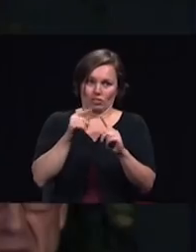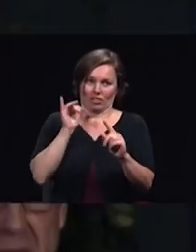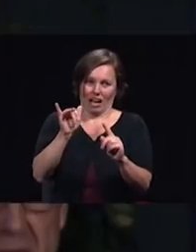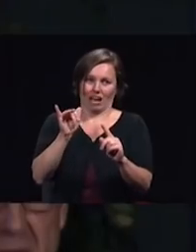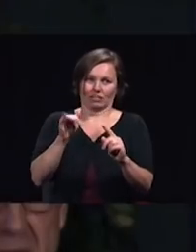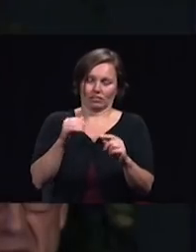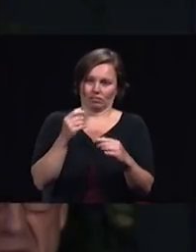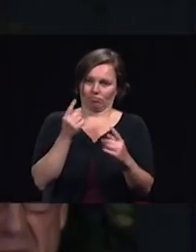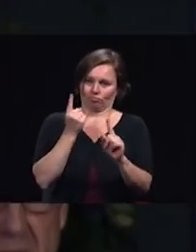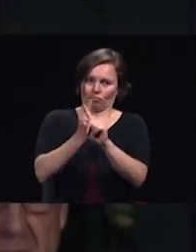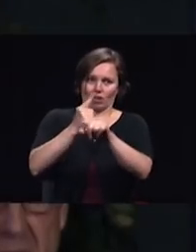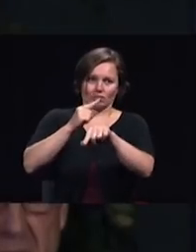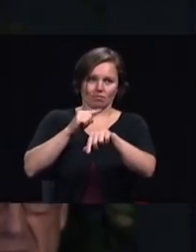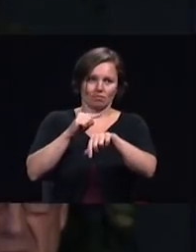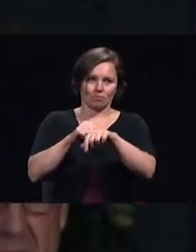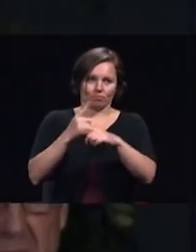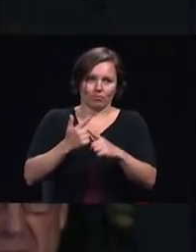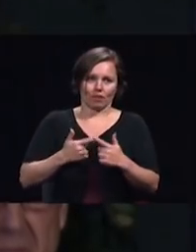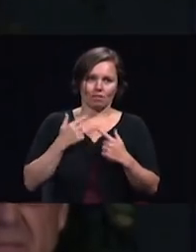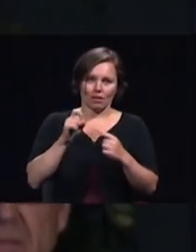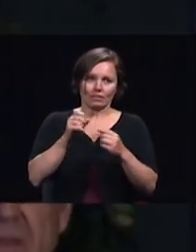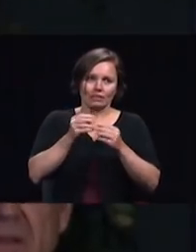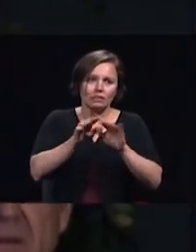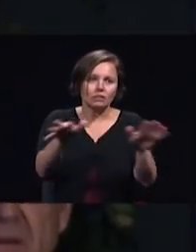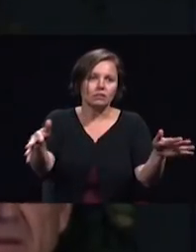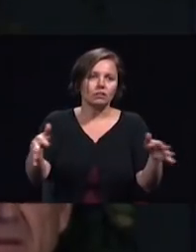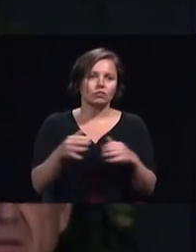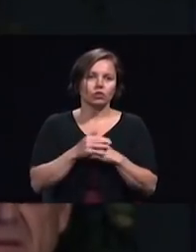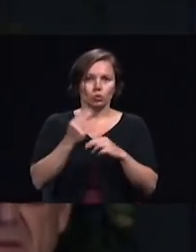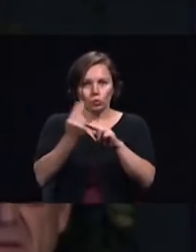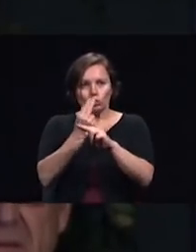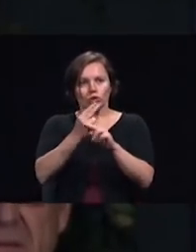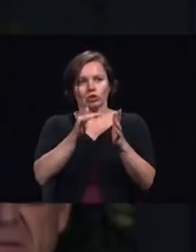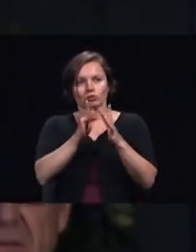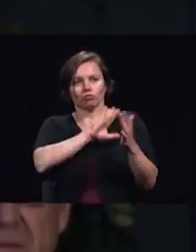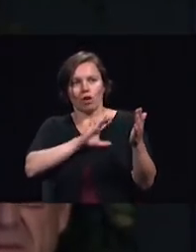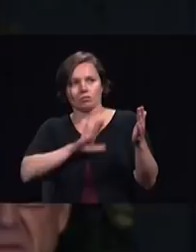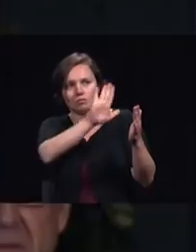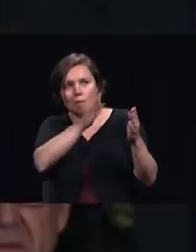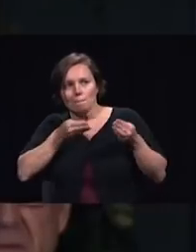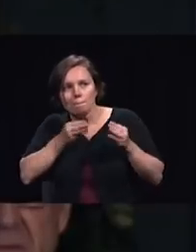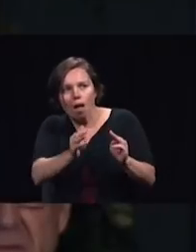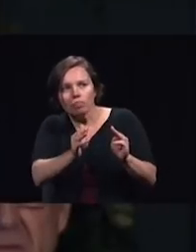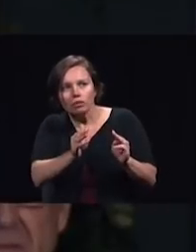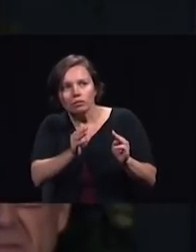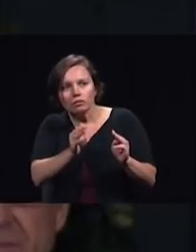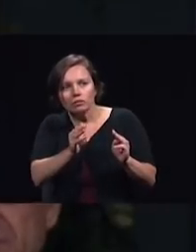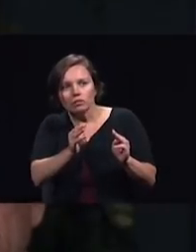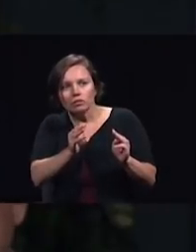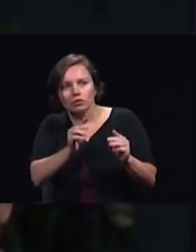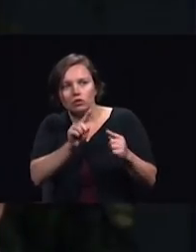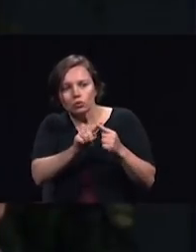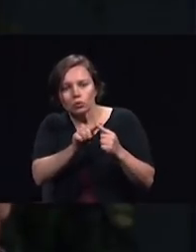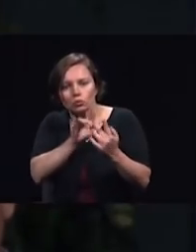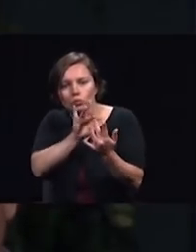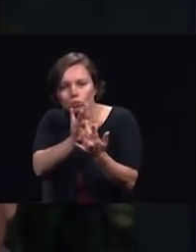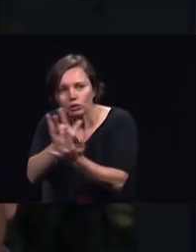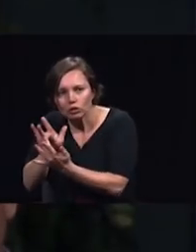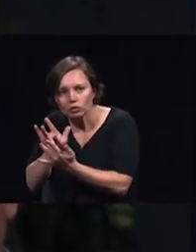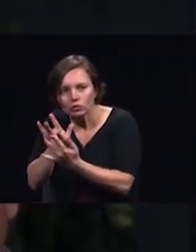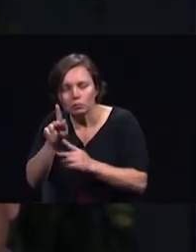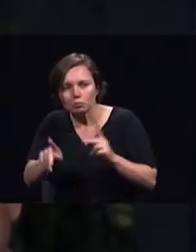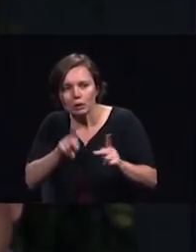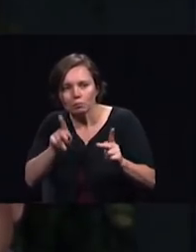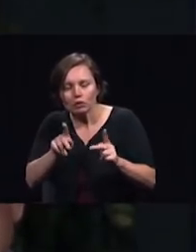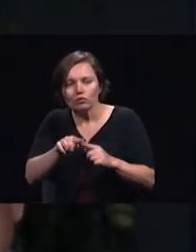we are to use Christ's method of reaching the people as found in the Bible and the spirit of